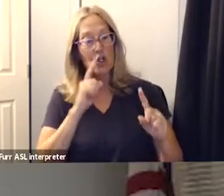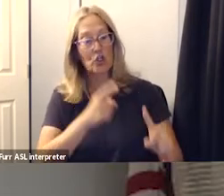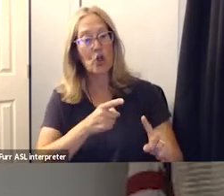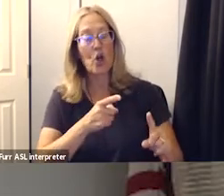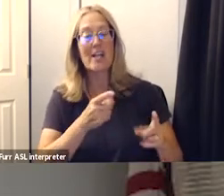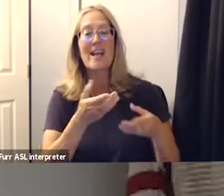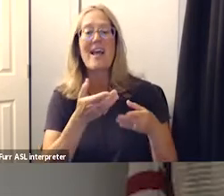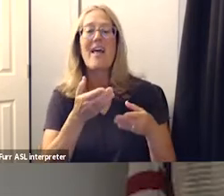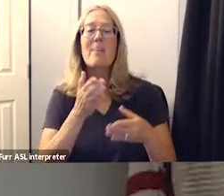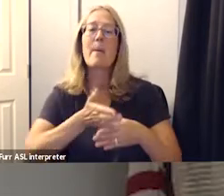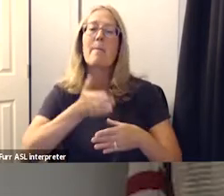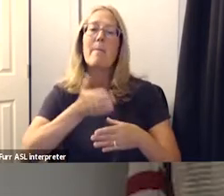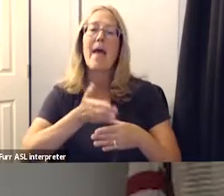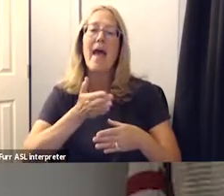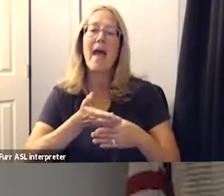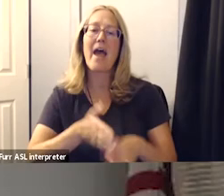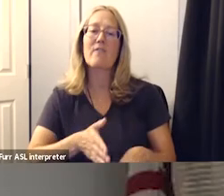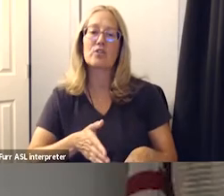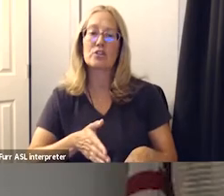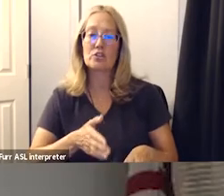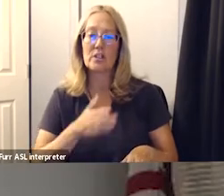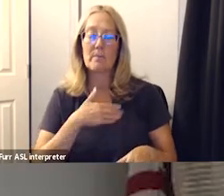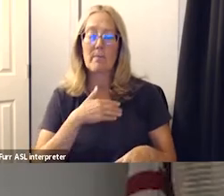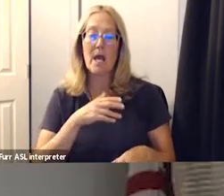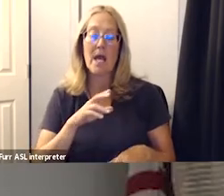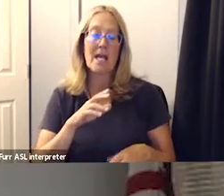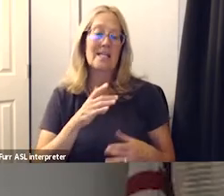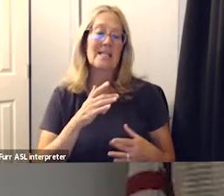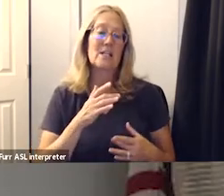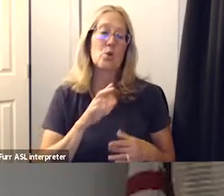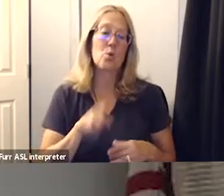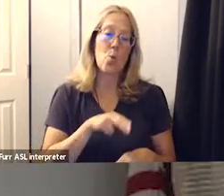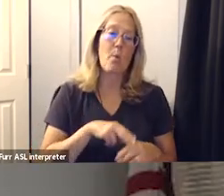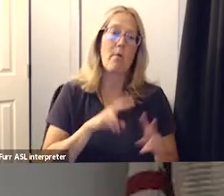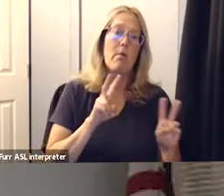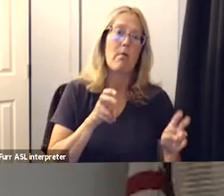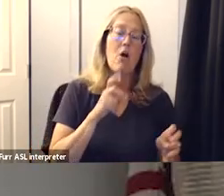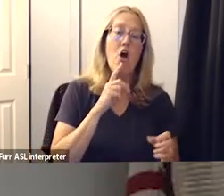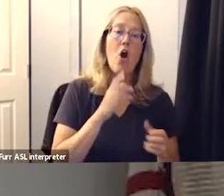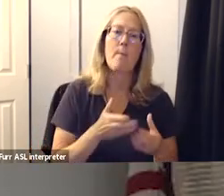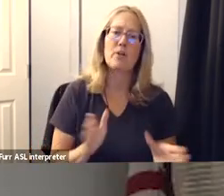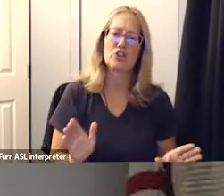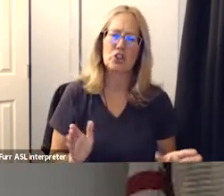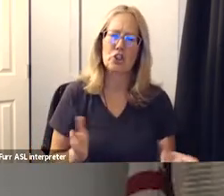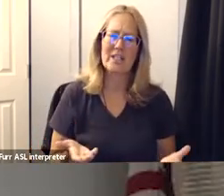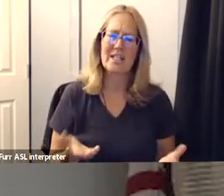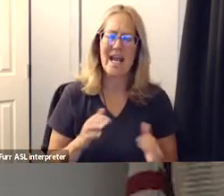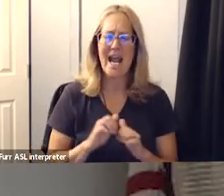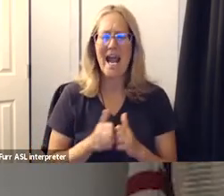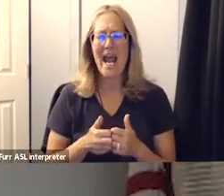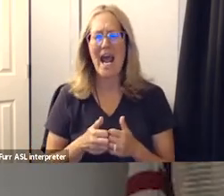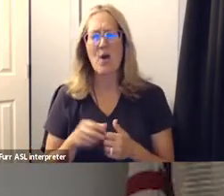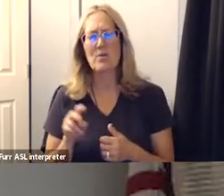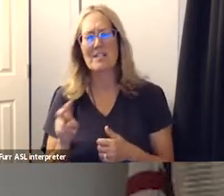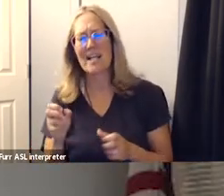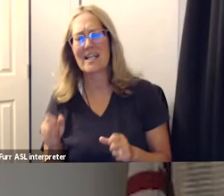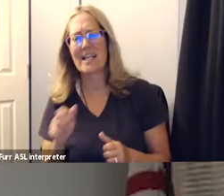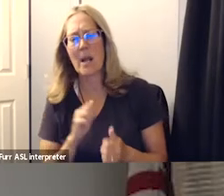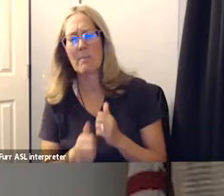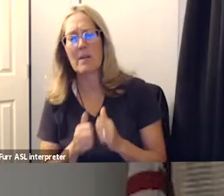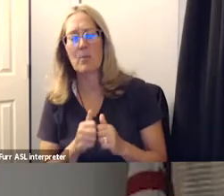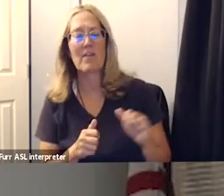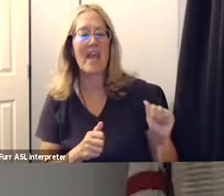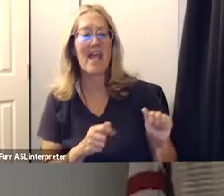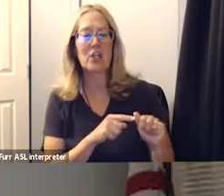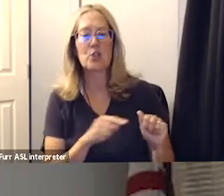of the class minority students are now the majority how can secondary compete with solid a through g